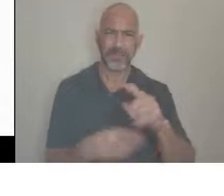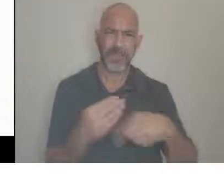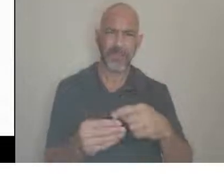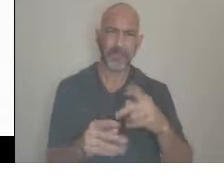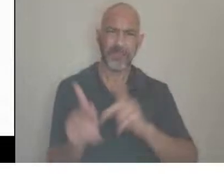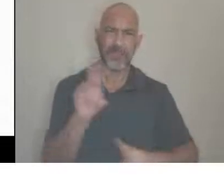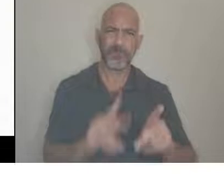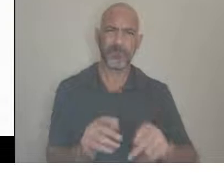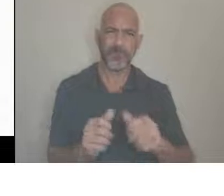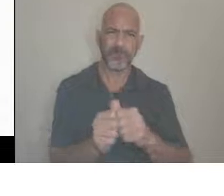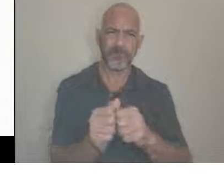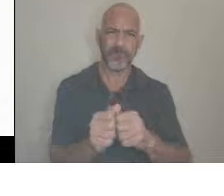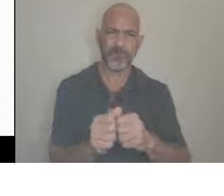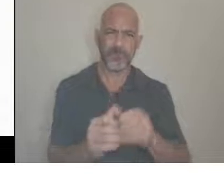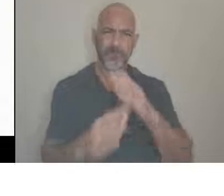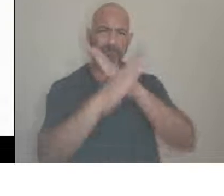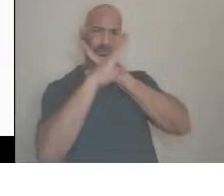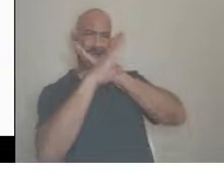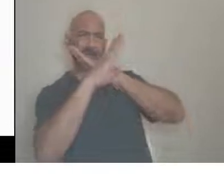being allowed access.